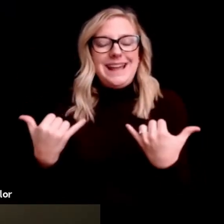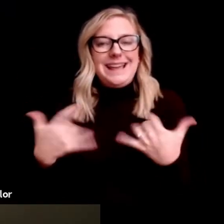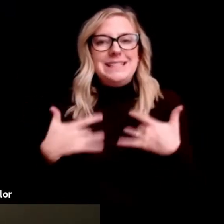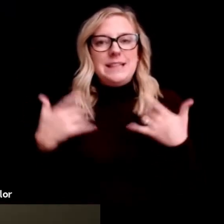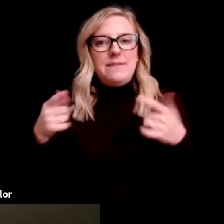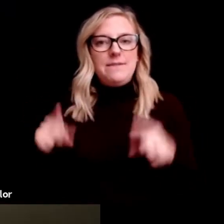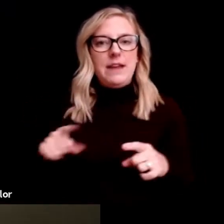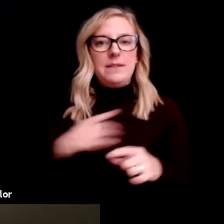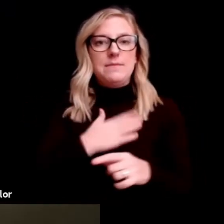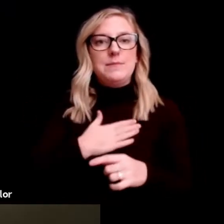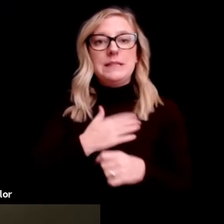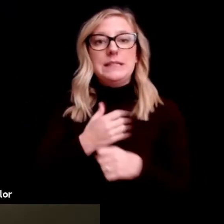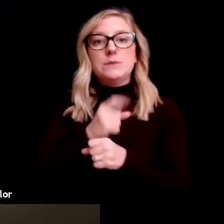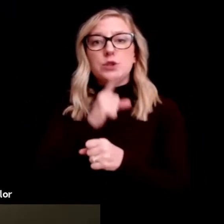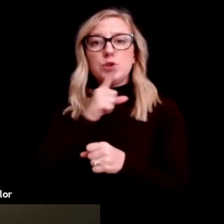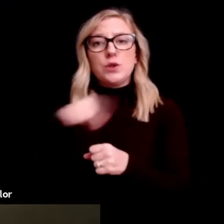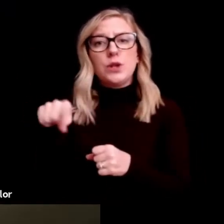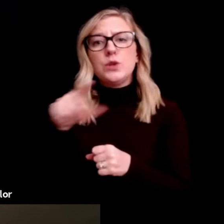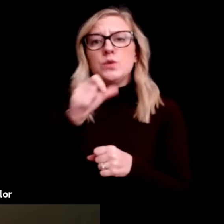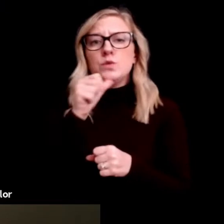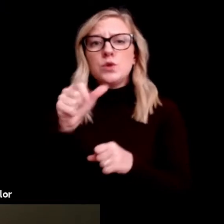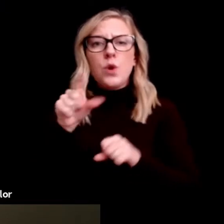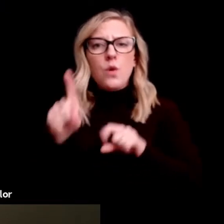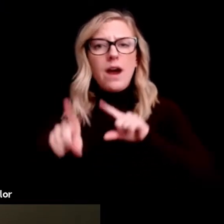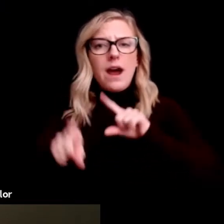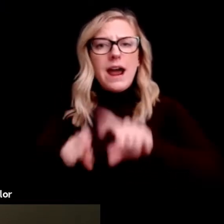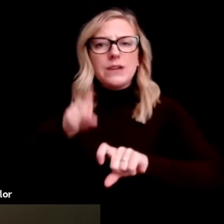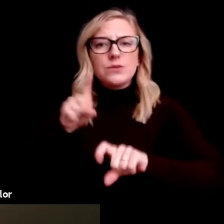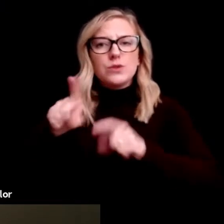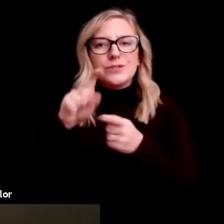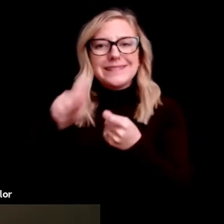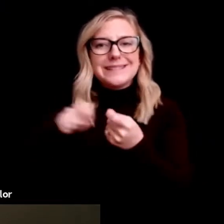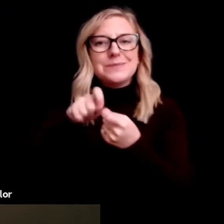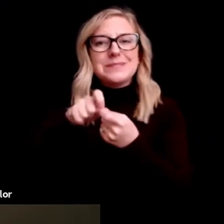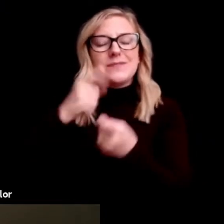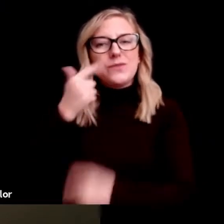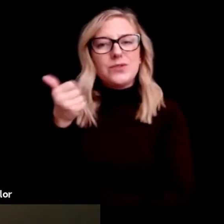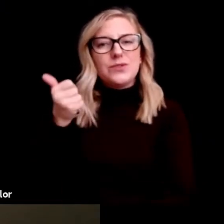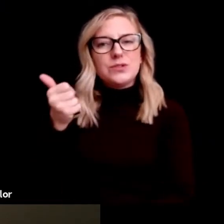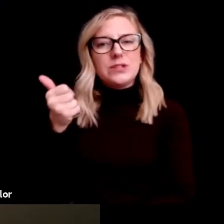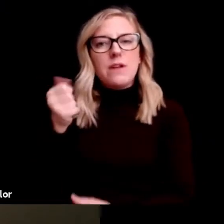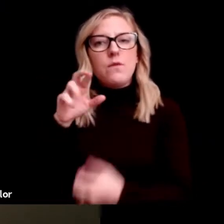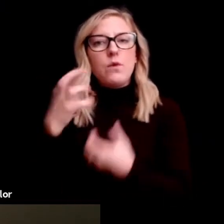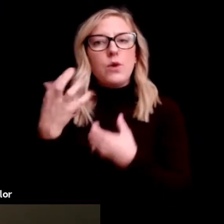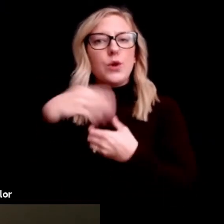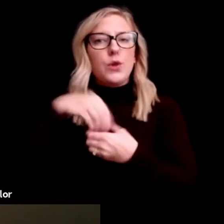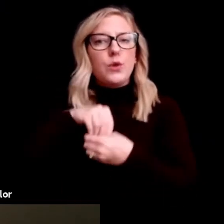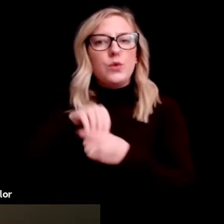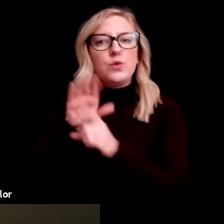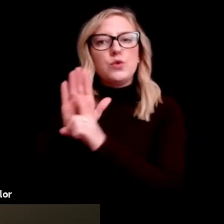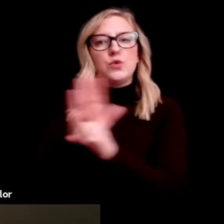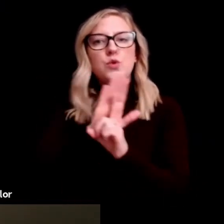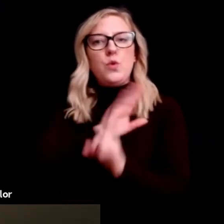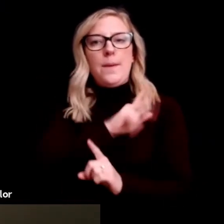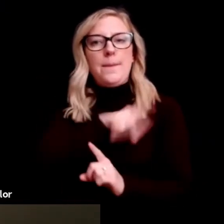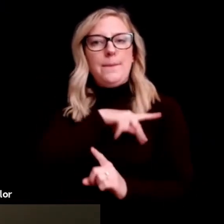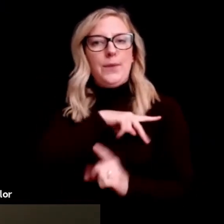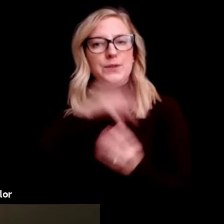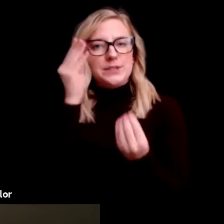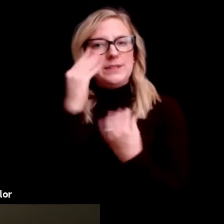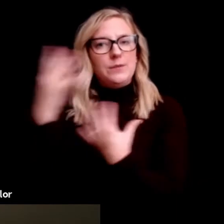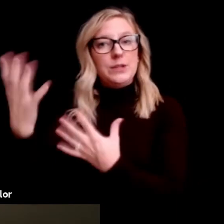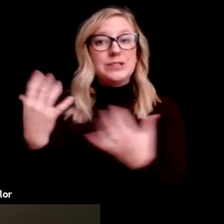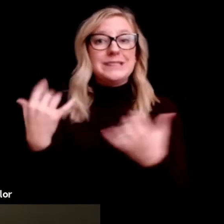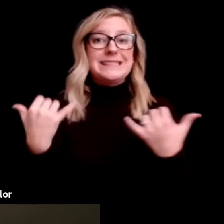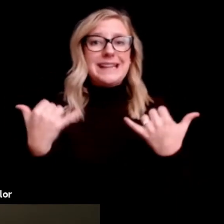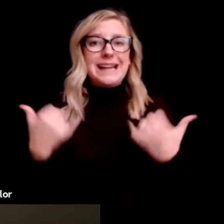that you don't ask questions that are specific to you and include your personal information. This is a live public event and we want